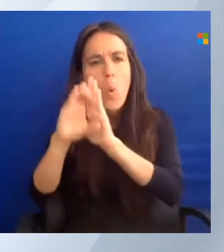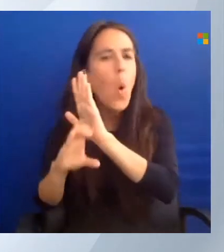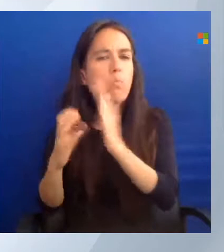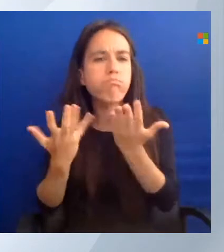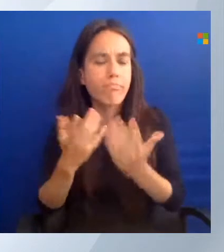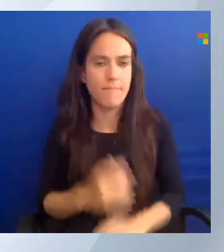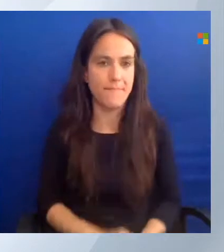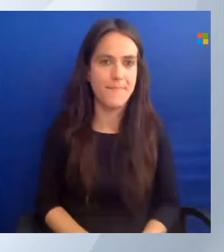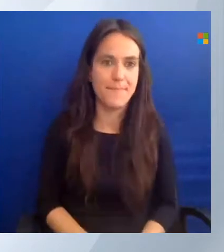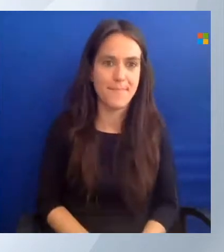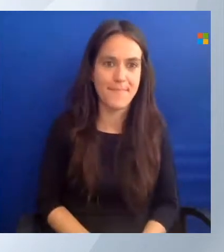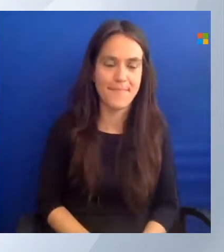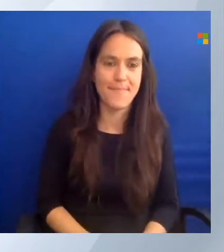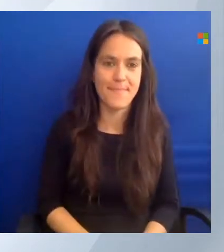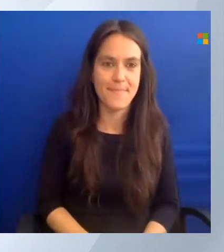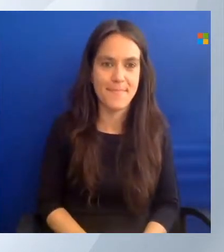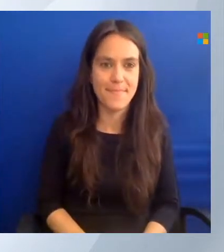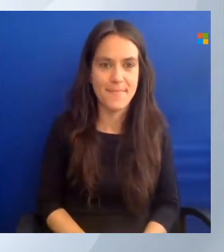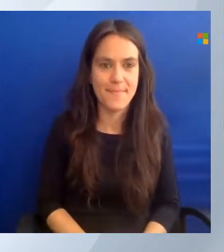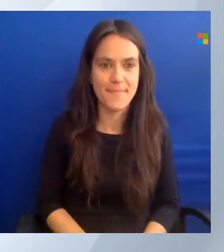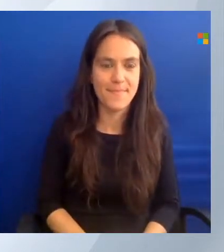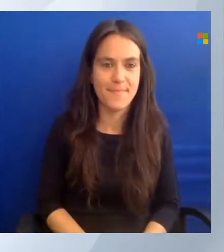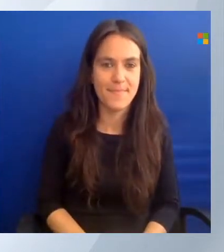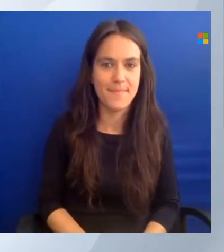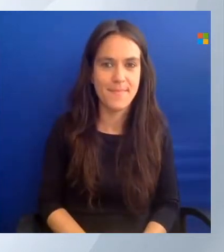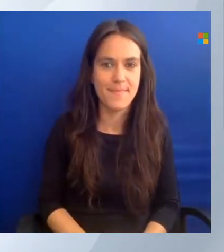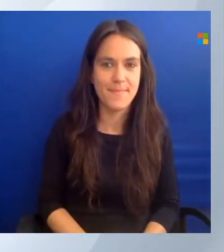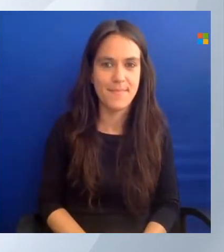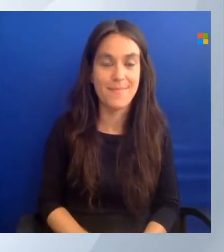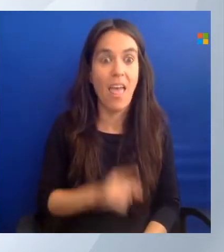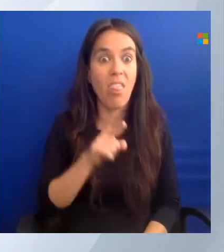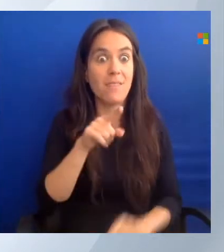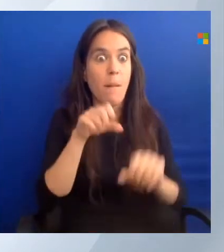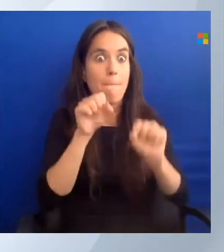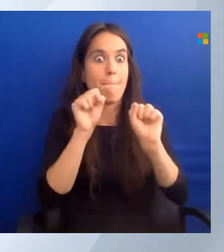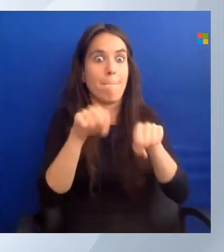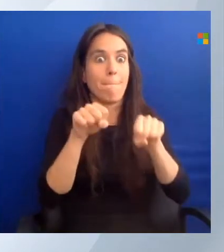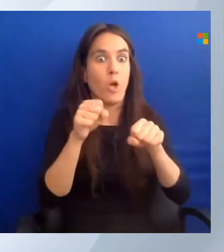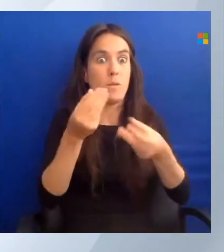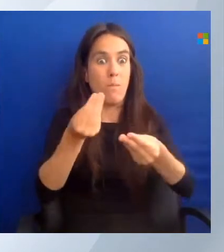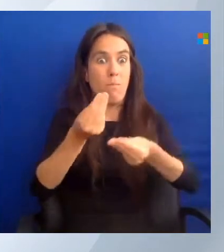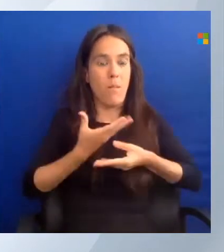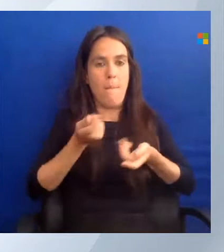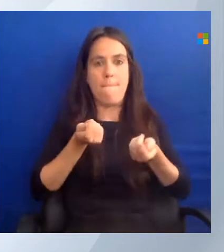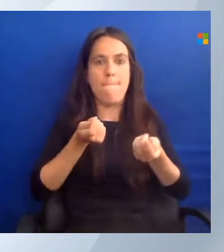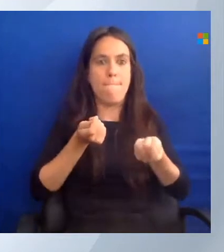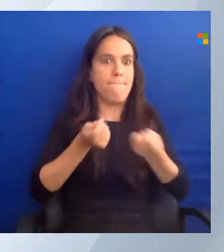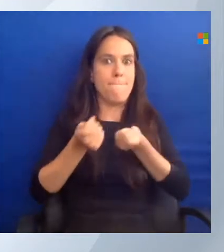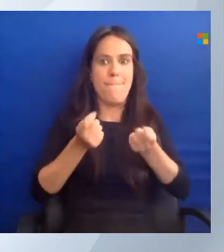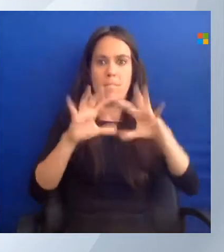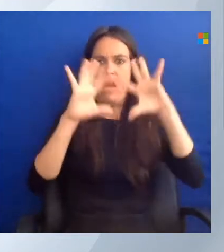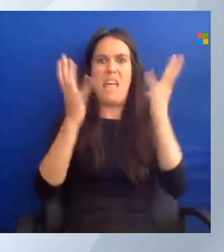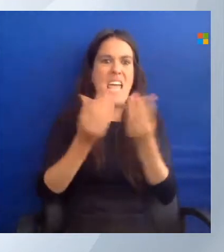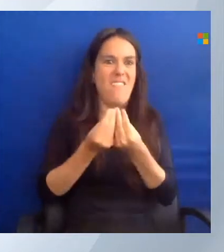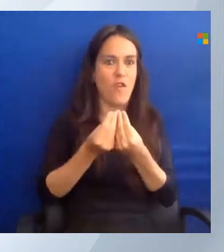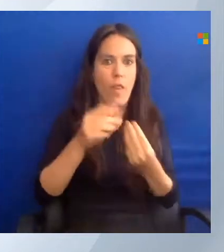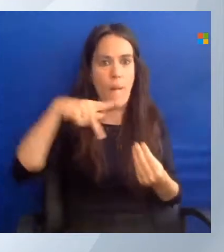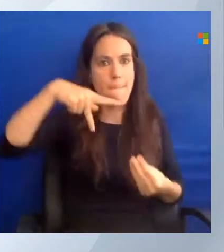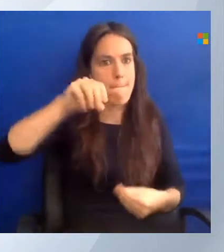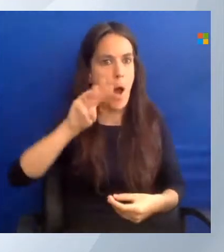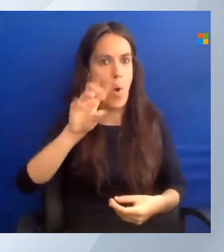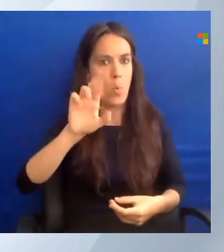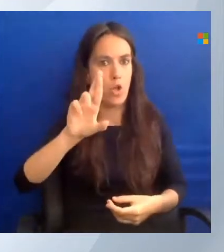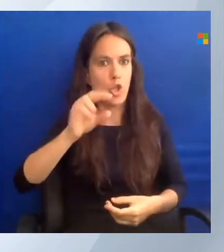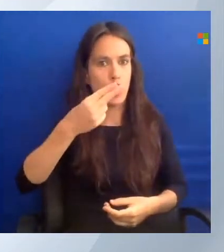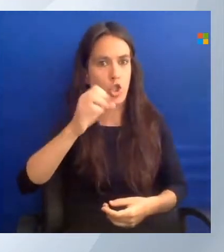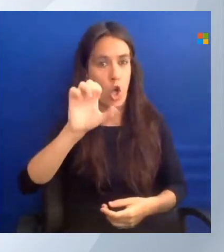And this enables you to manage everything in PowerShell from your local computer. To do